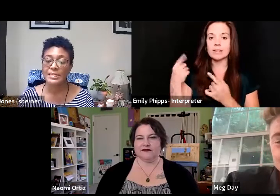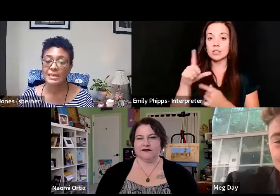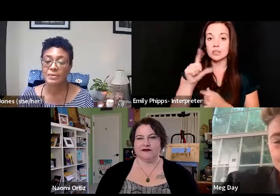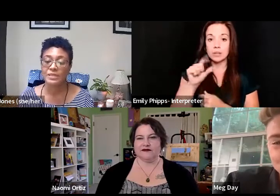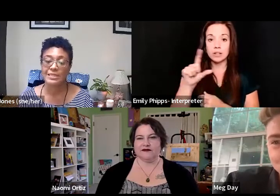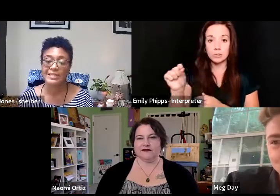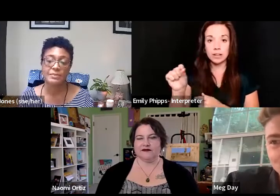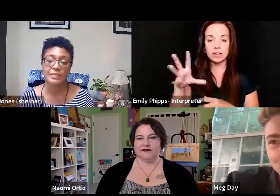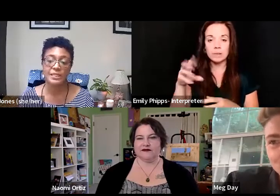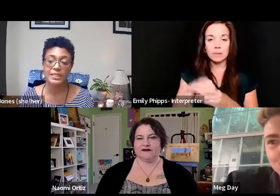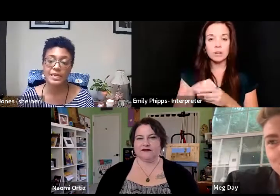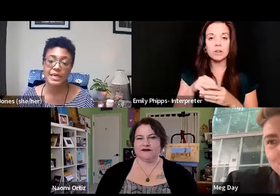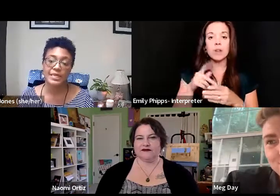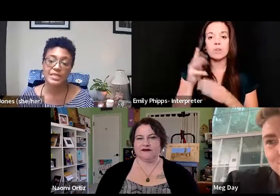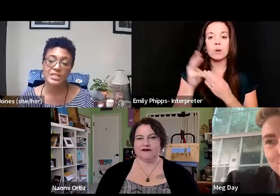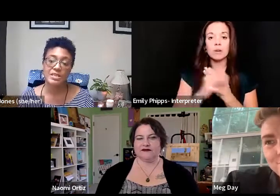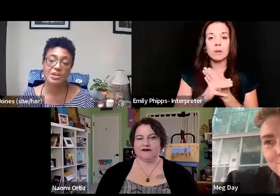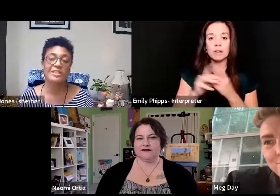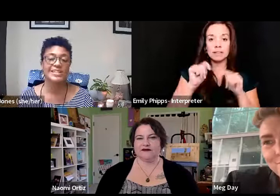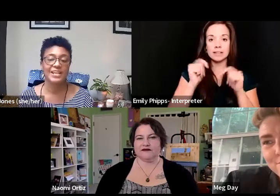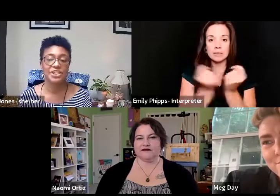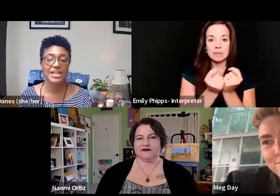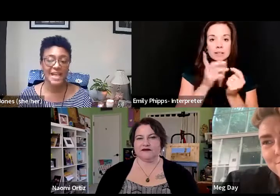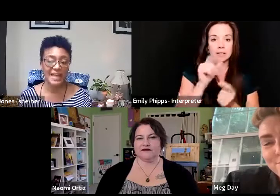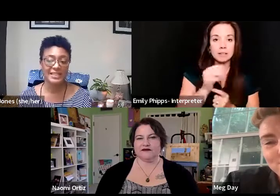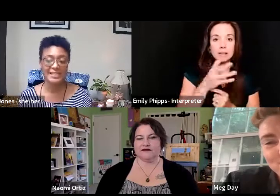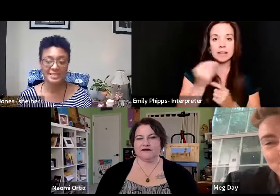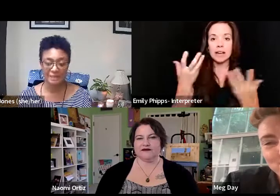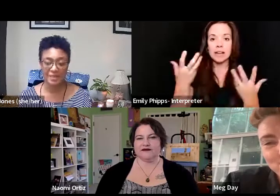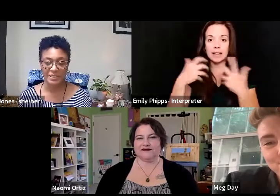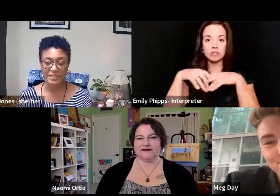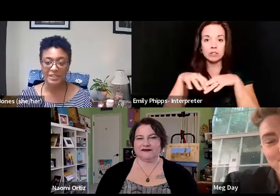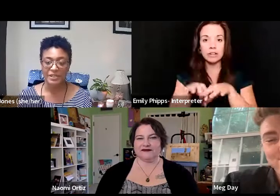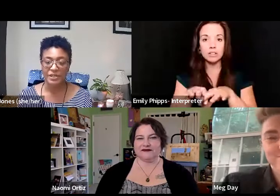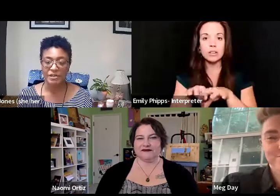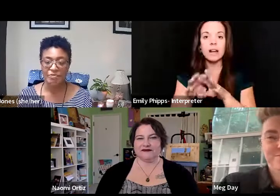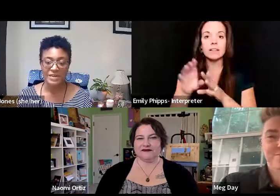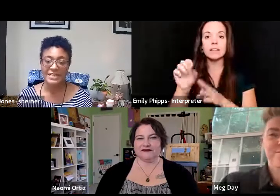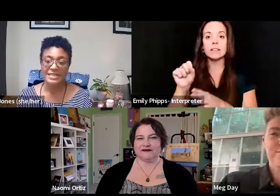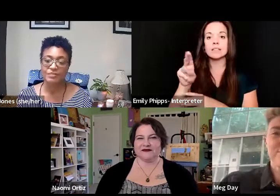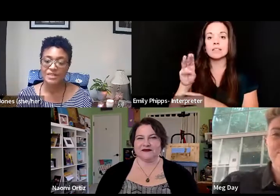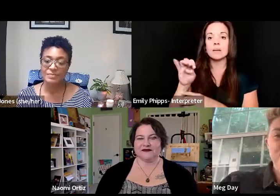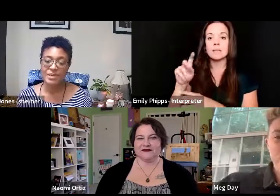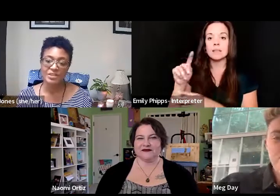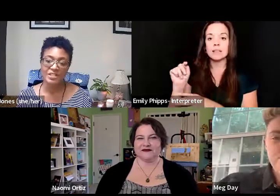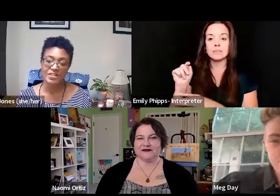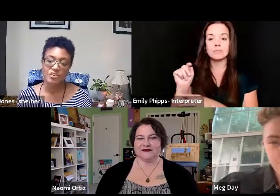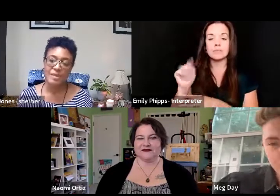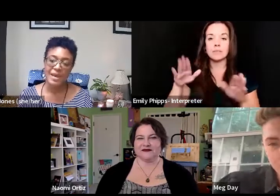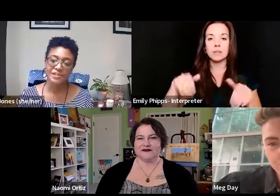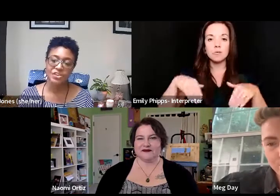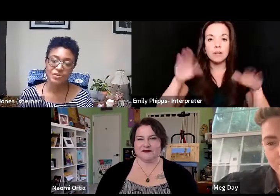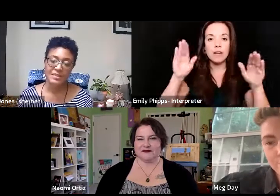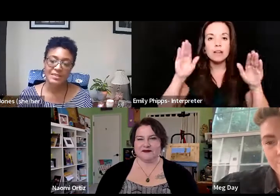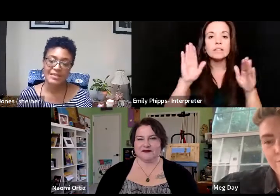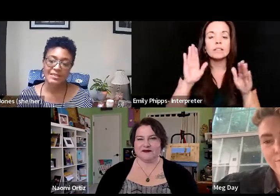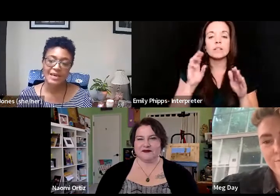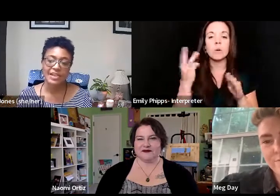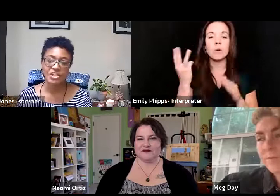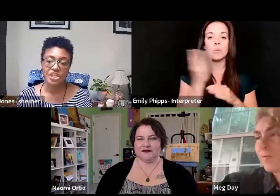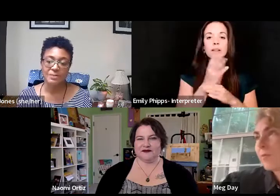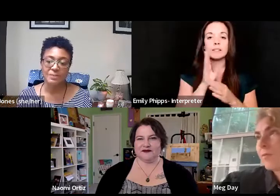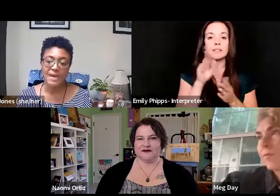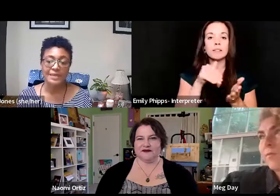programming team of the Disability and Intersectionality Summit. Raised in Rust Belt, Central Massachusetts